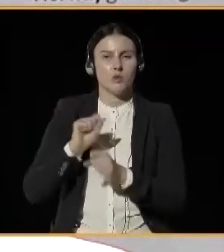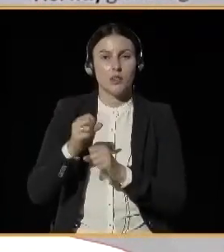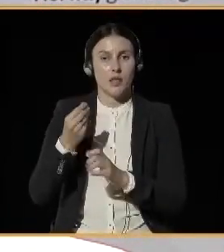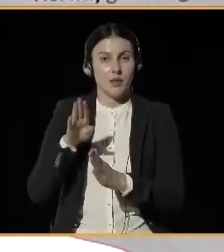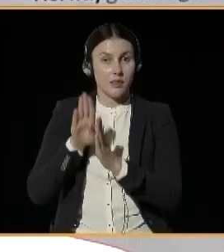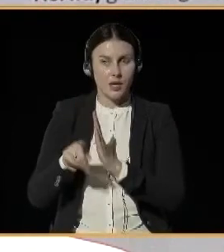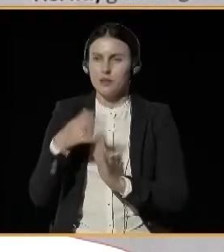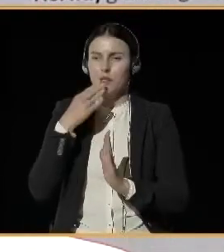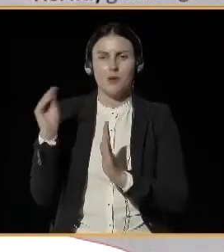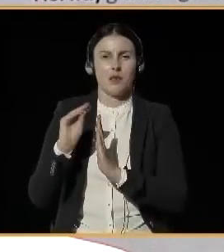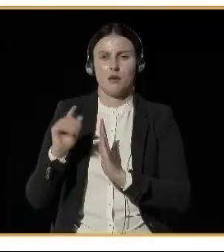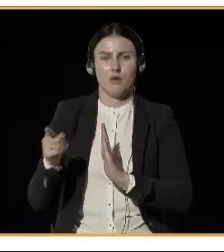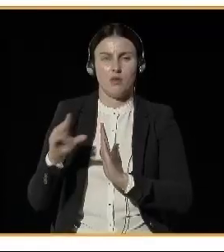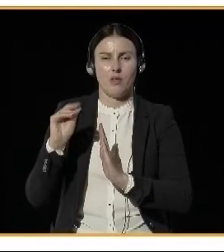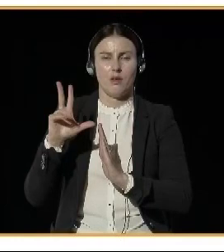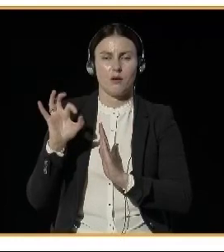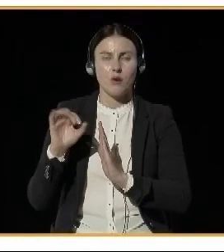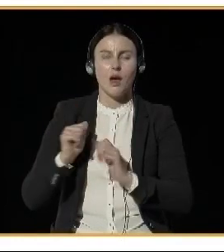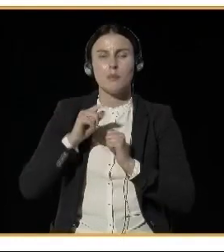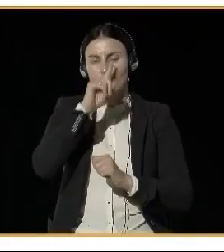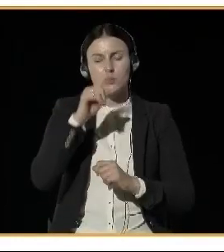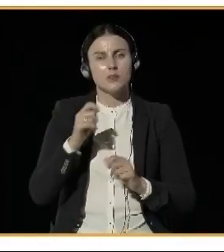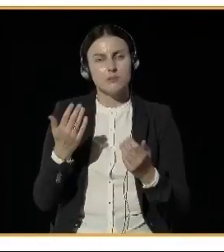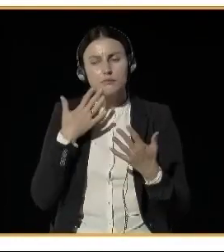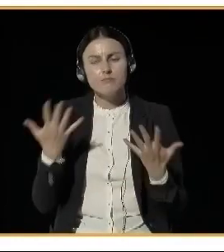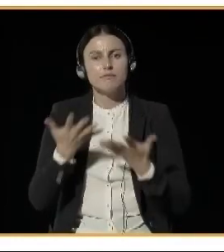to buy the newer and cleaner technologies. Yes.